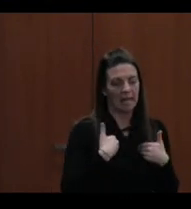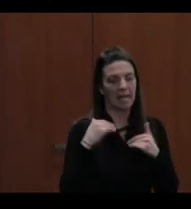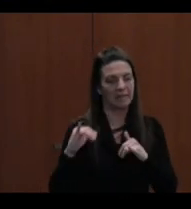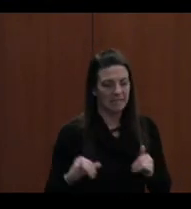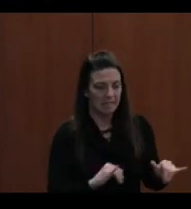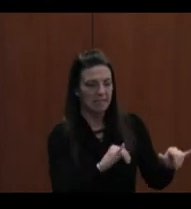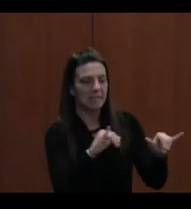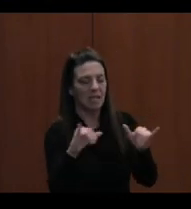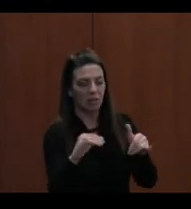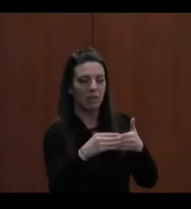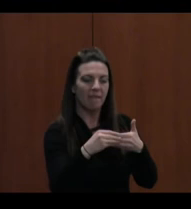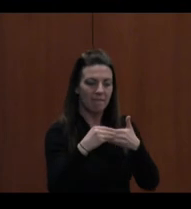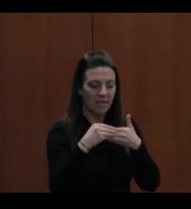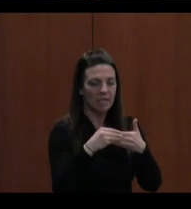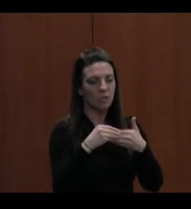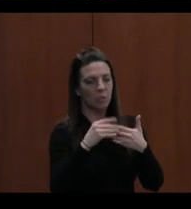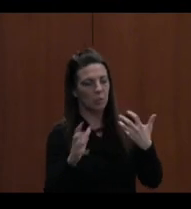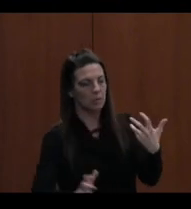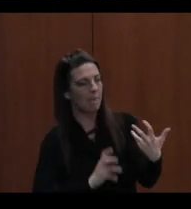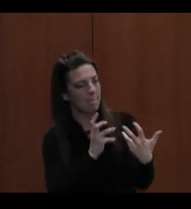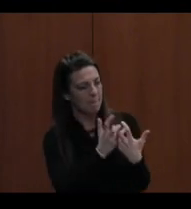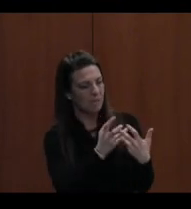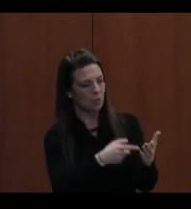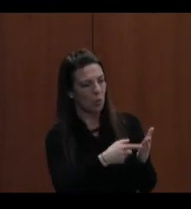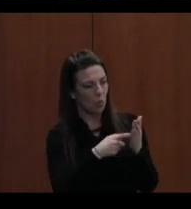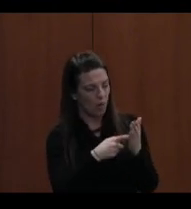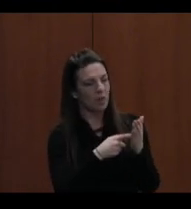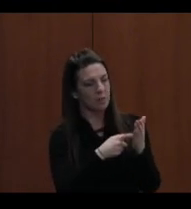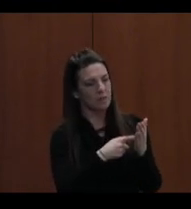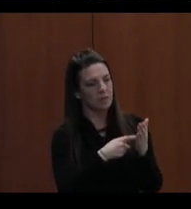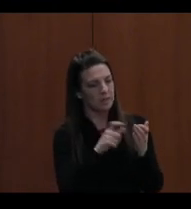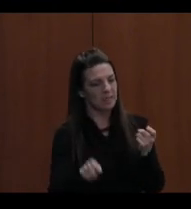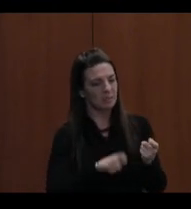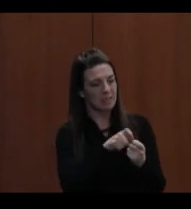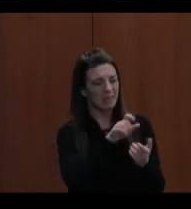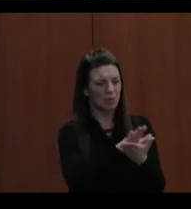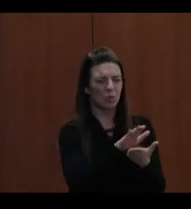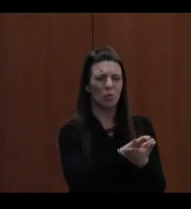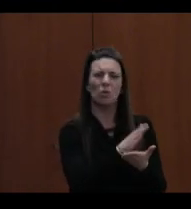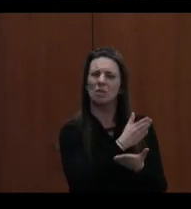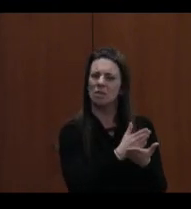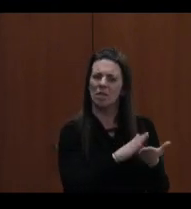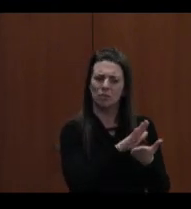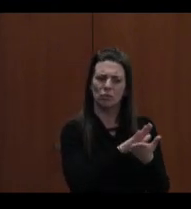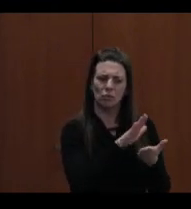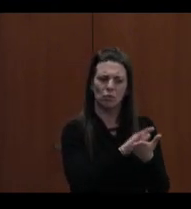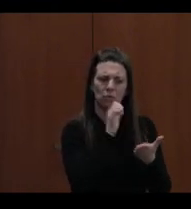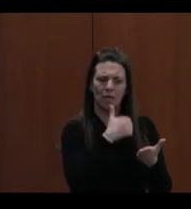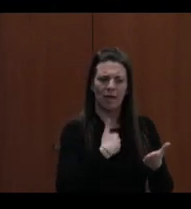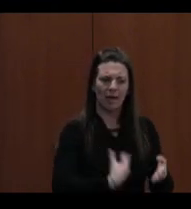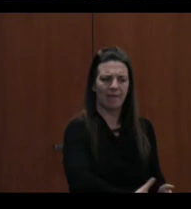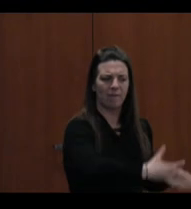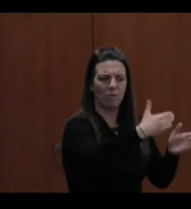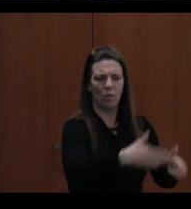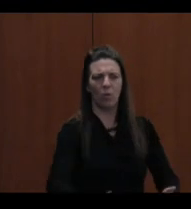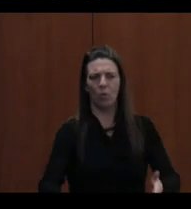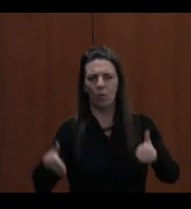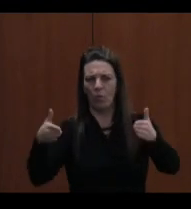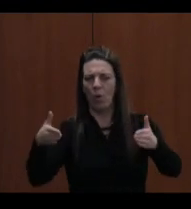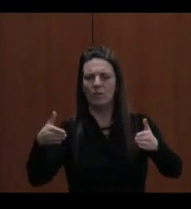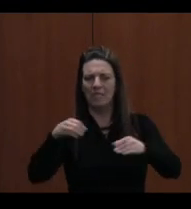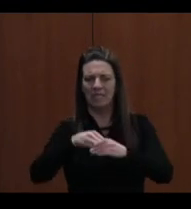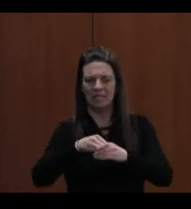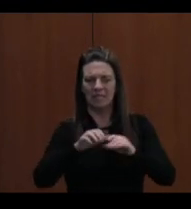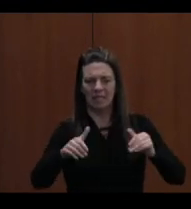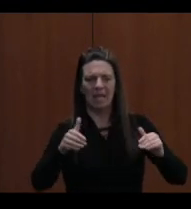match conditions in various schools, like we heard earlier about schools with no walls, some classrooms with no walls, and it's really to